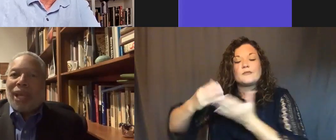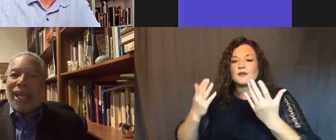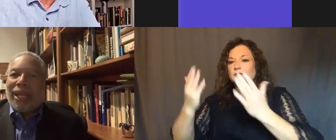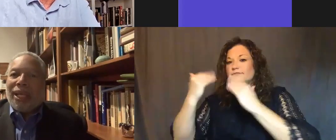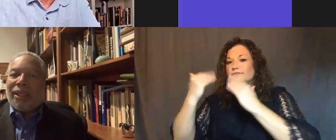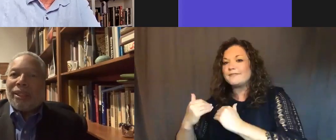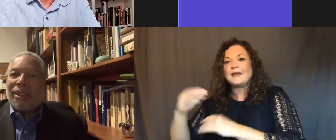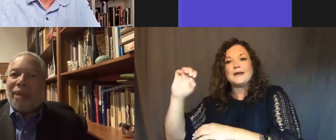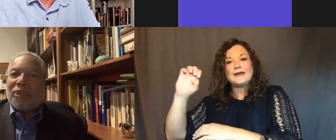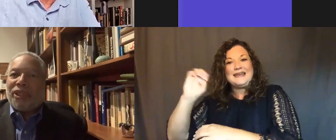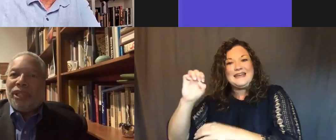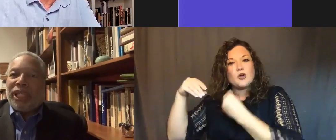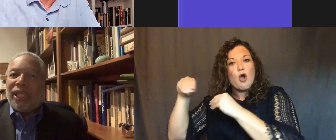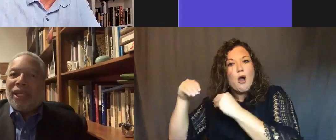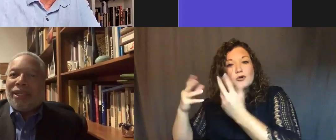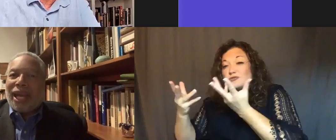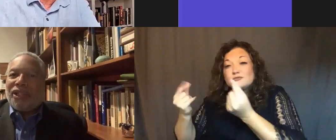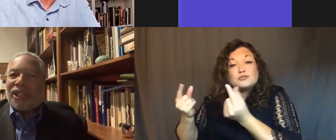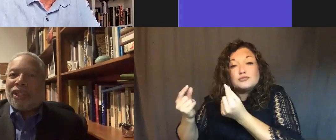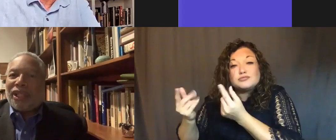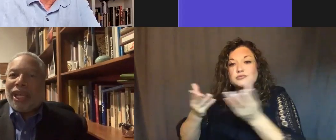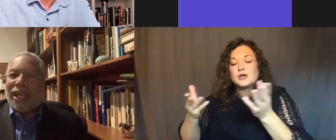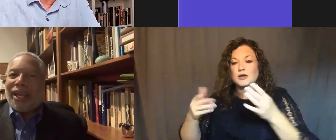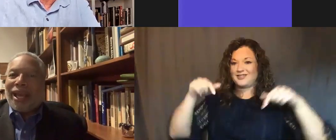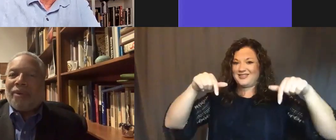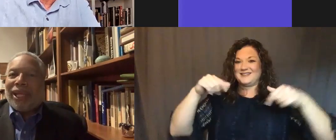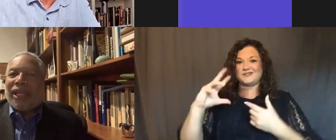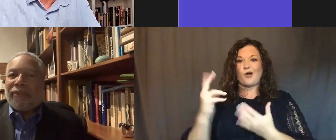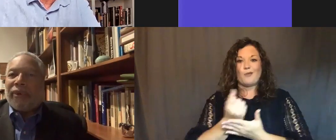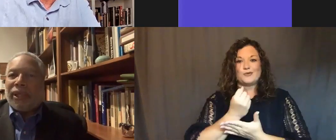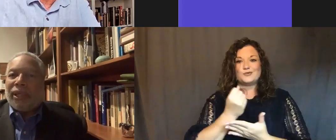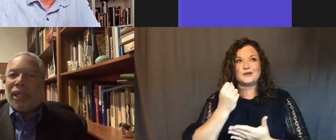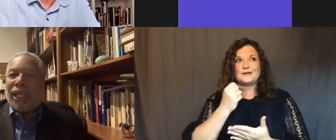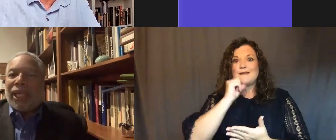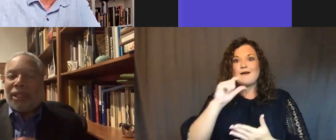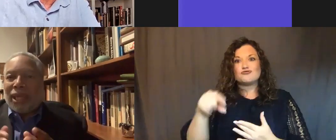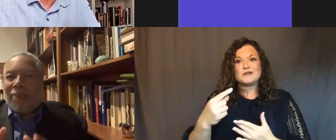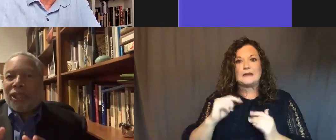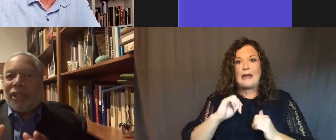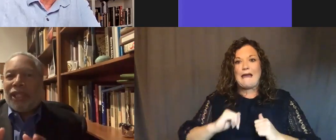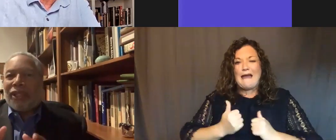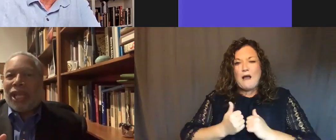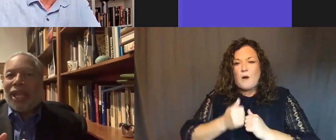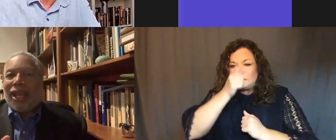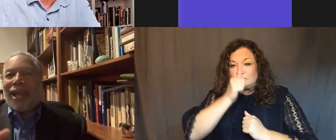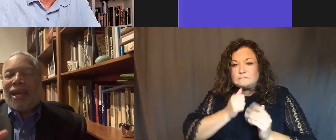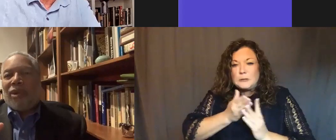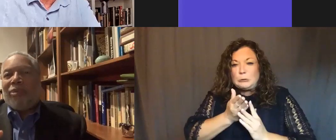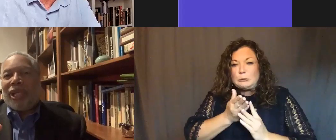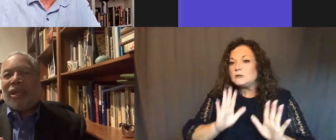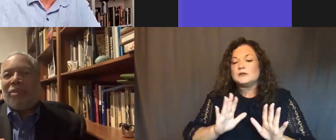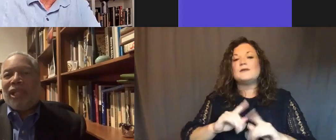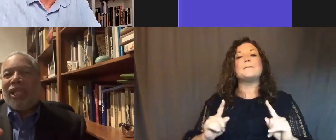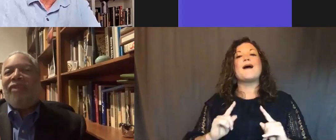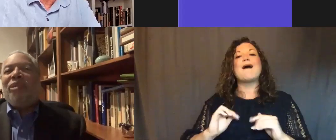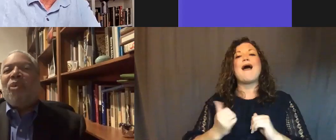in a way, this is an opportunity not just to say, how do I get through it? It's an opportunity to say, how do we